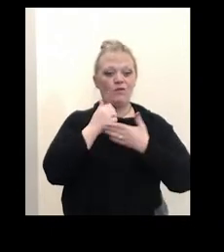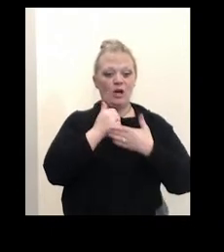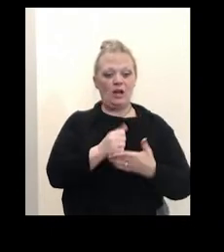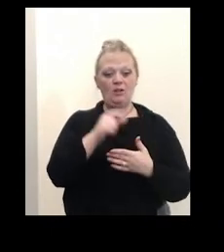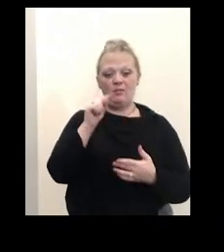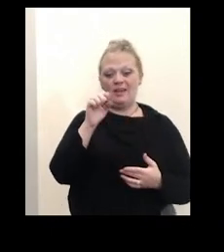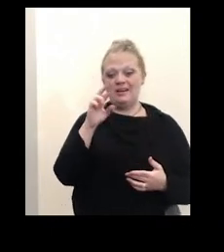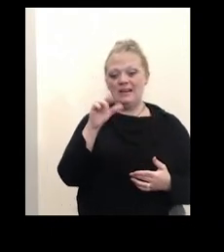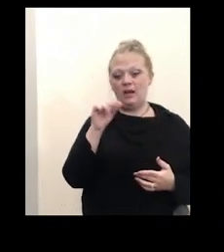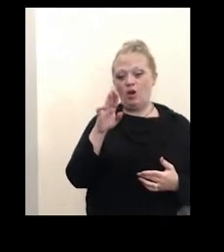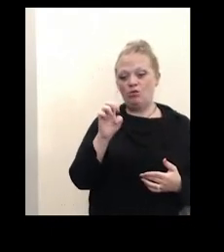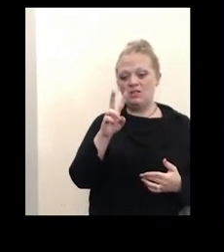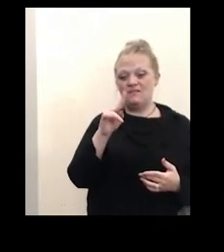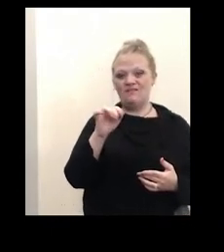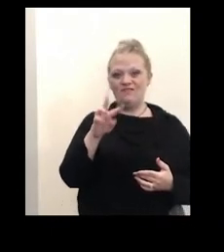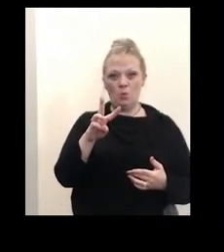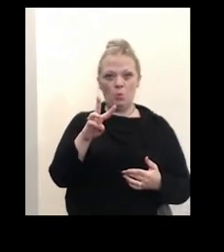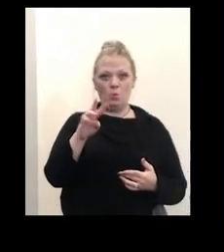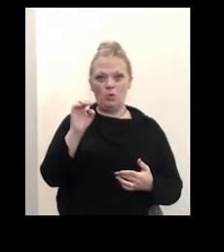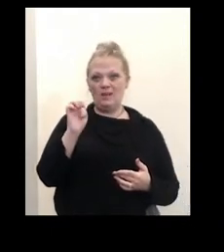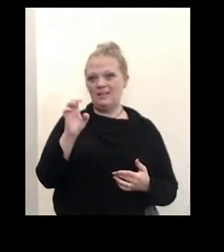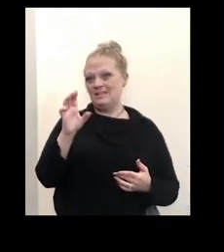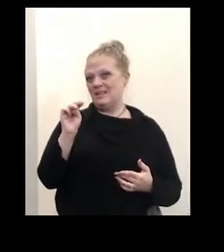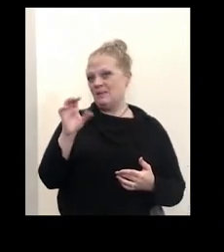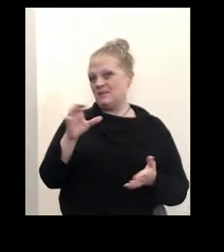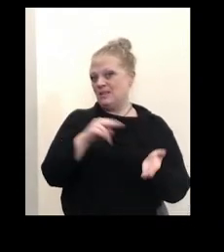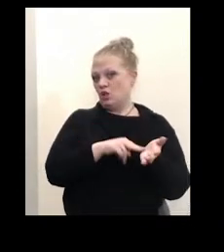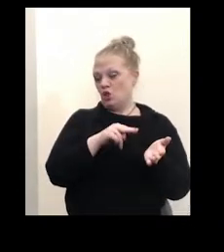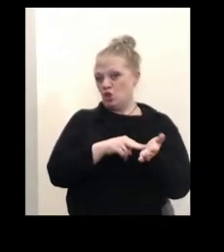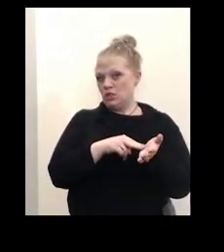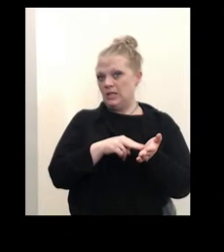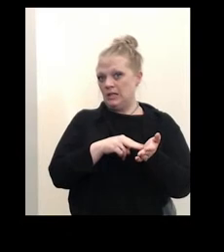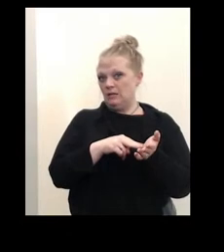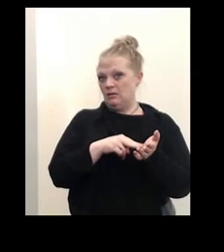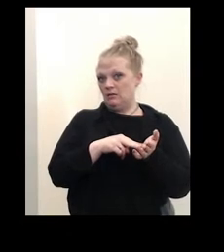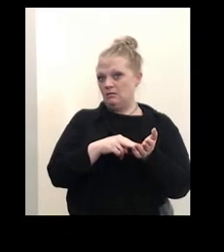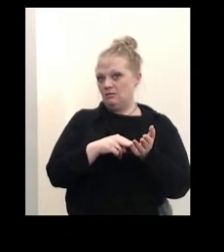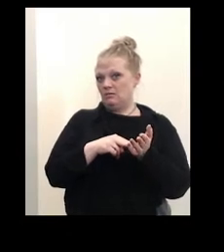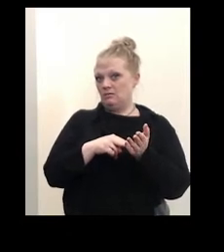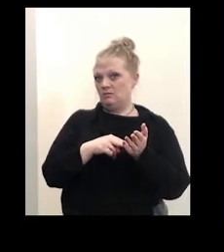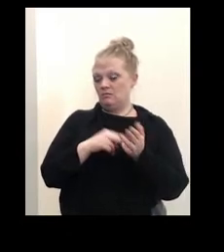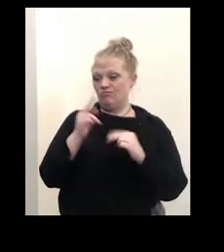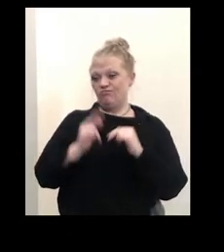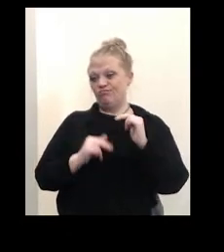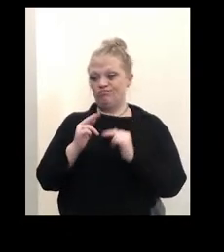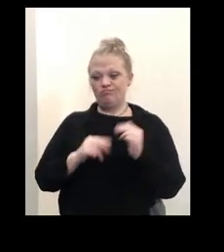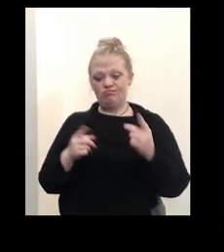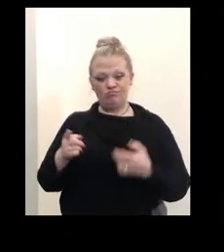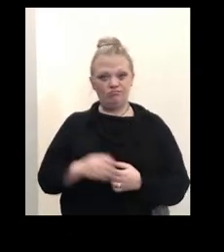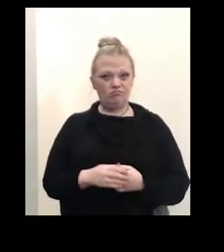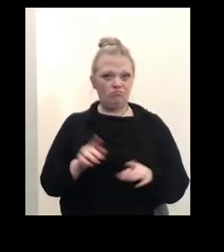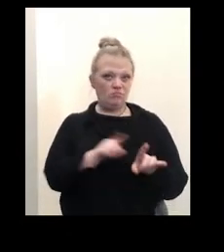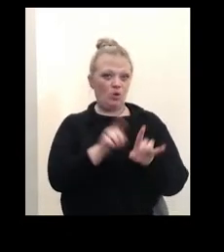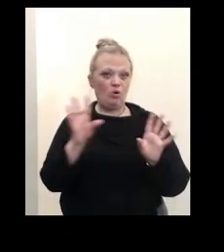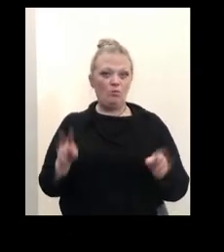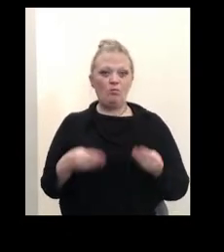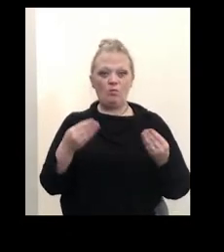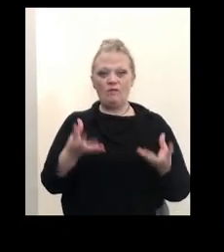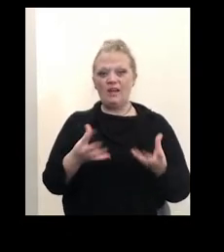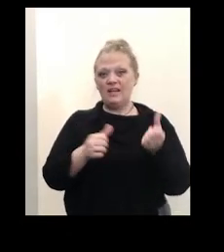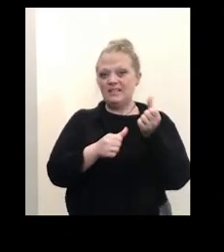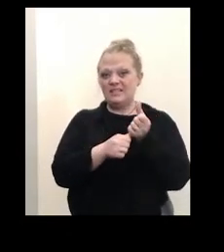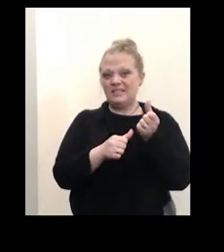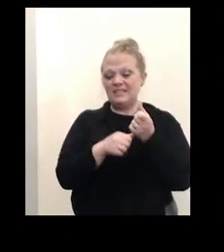nursing facility, as well as providing assistance to